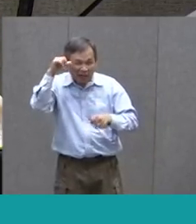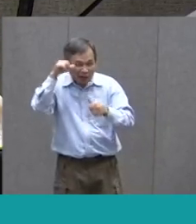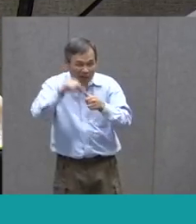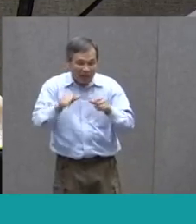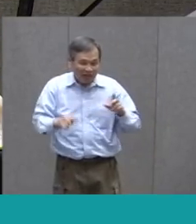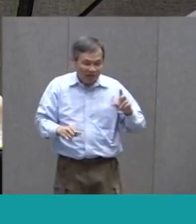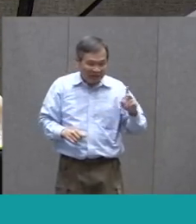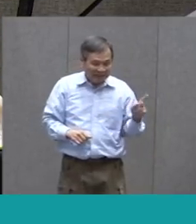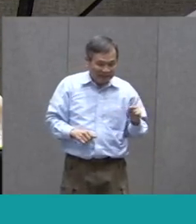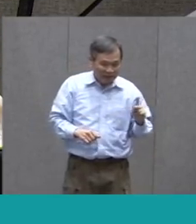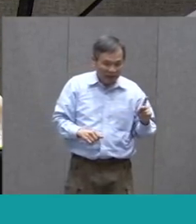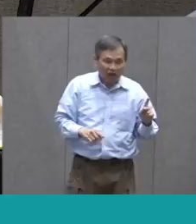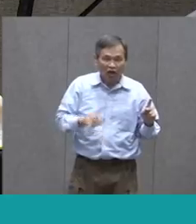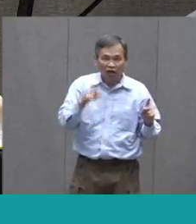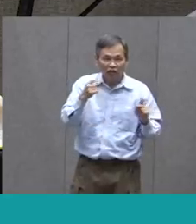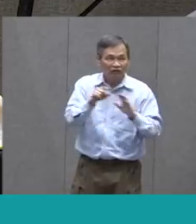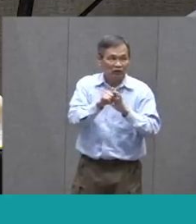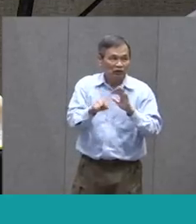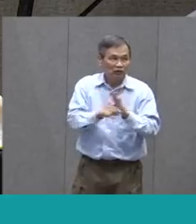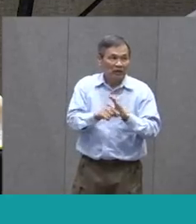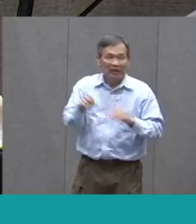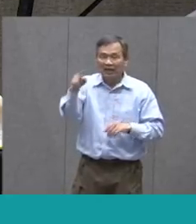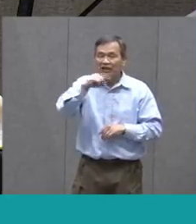And first grade Friends They were drawing